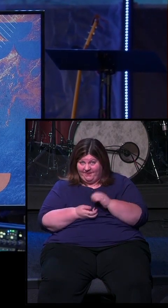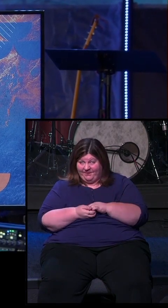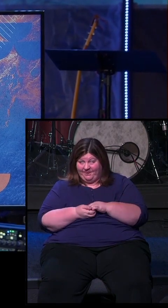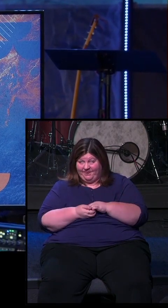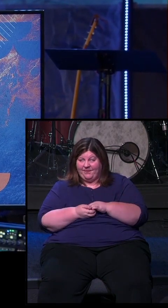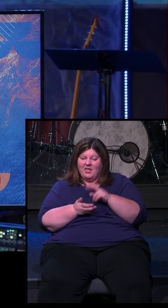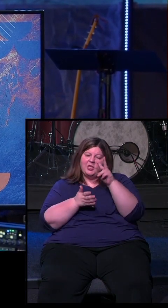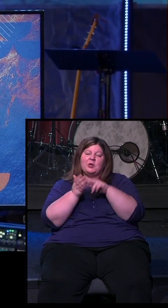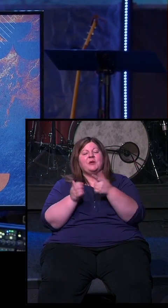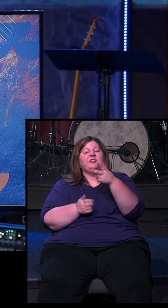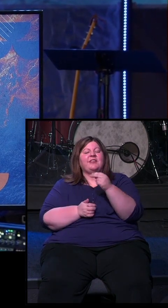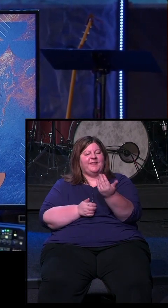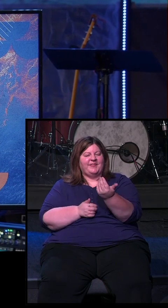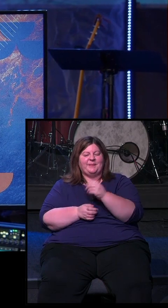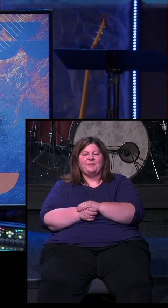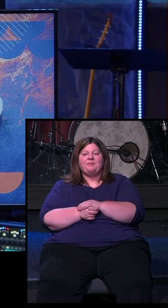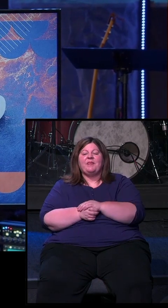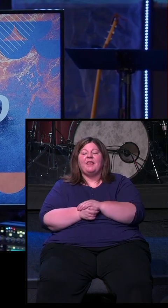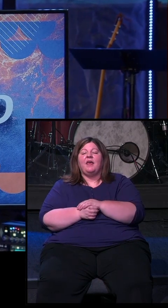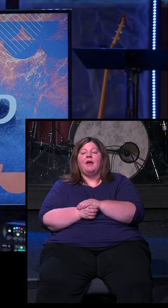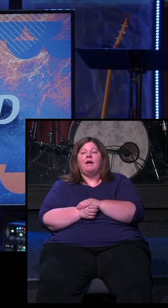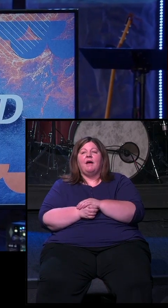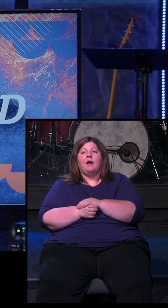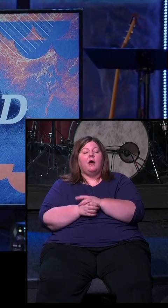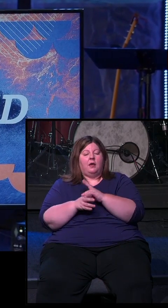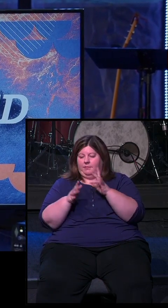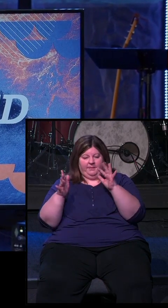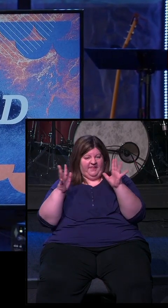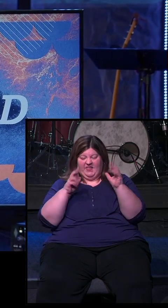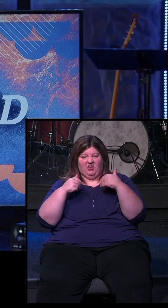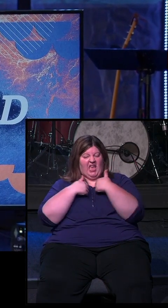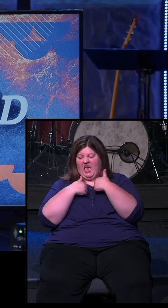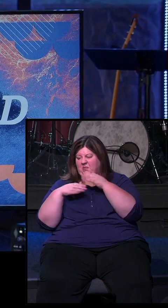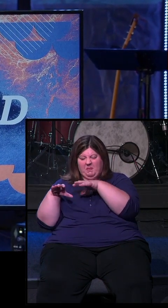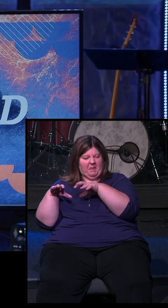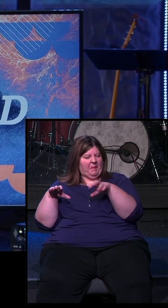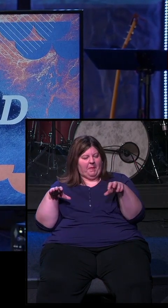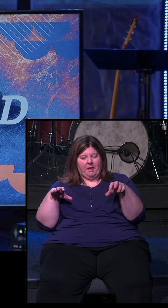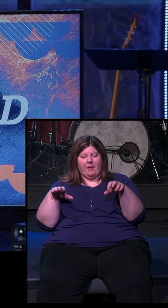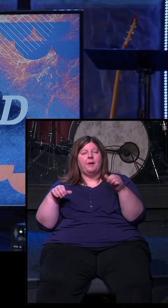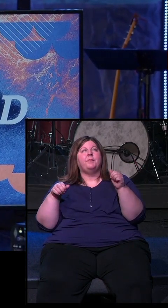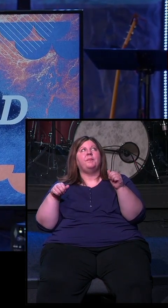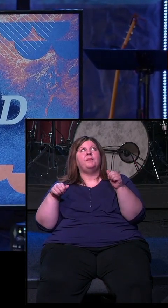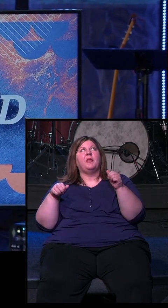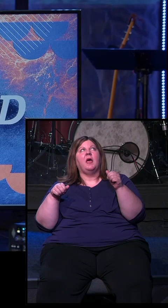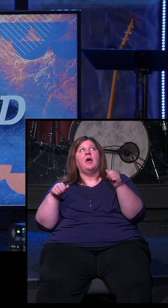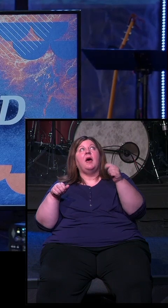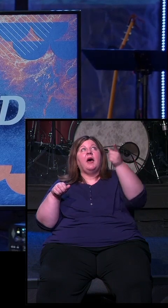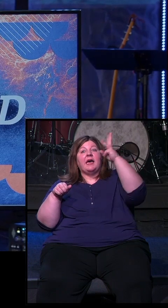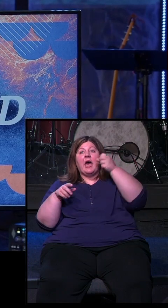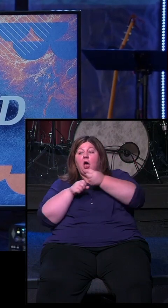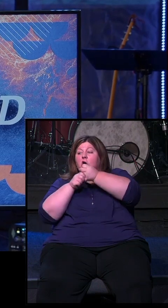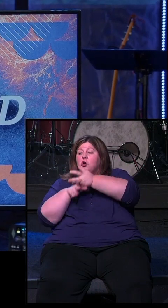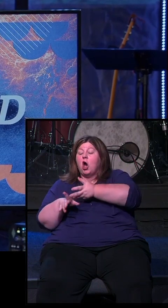You can read it in Genesis 15. What happens is when they get to that point, the animals are all arranged. God causes Abraham to fall into a deep sleep.